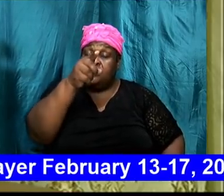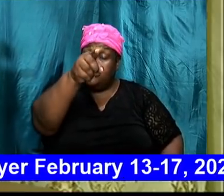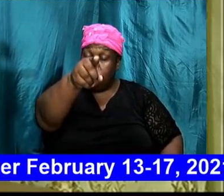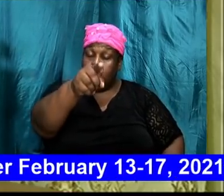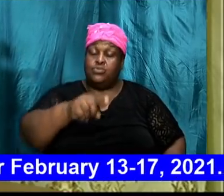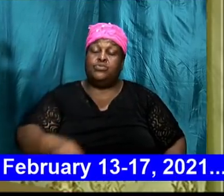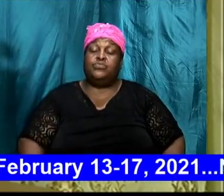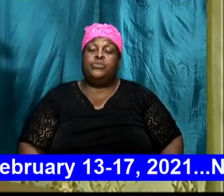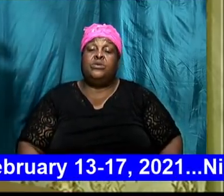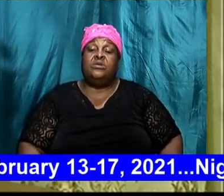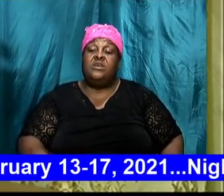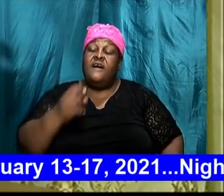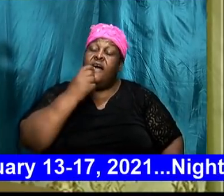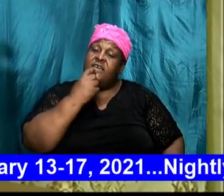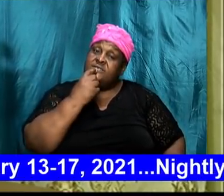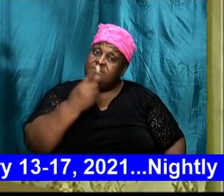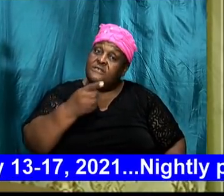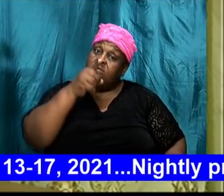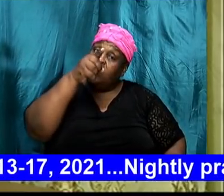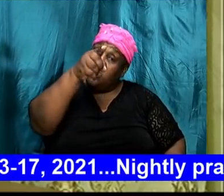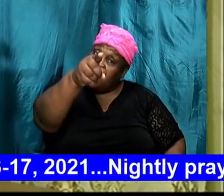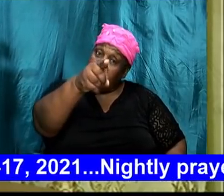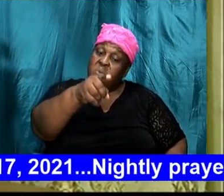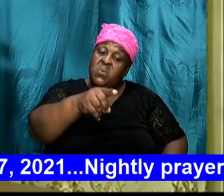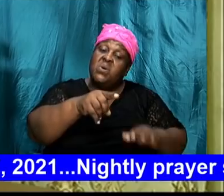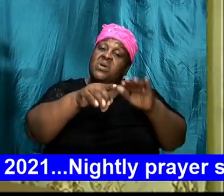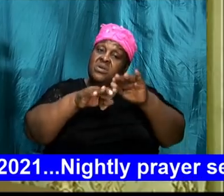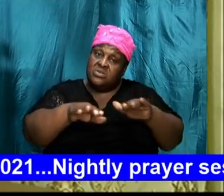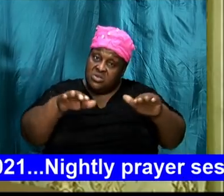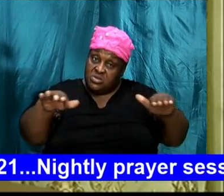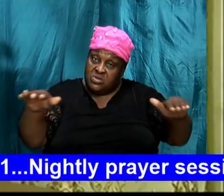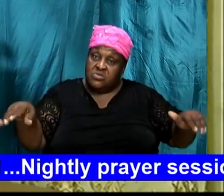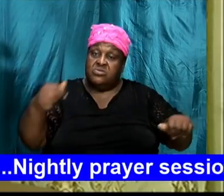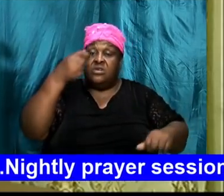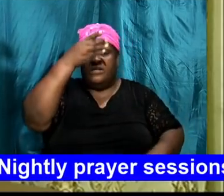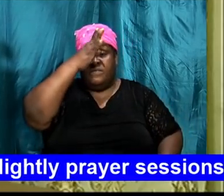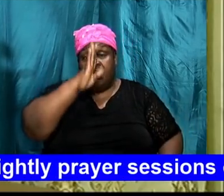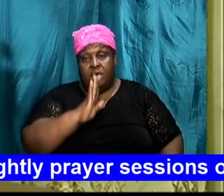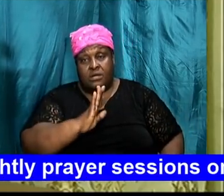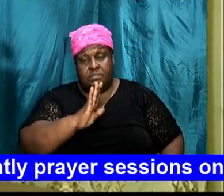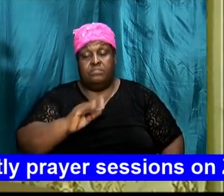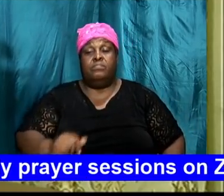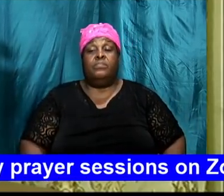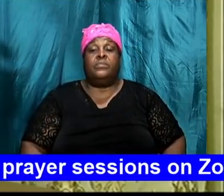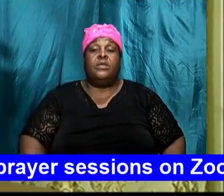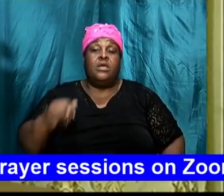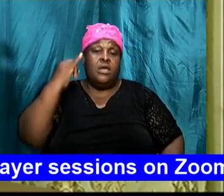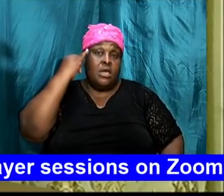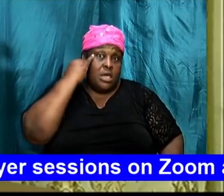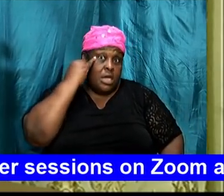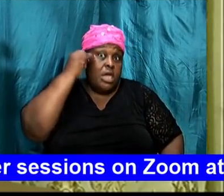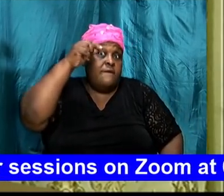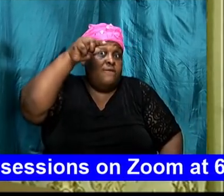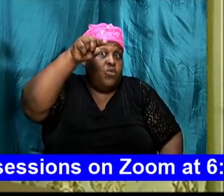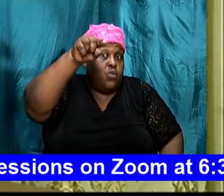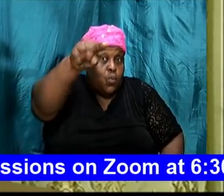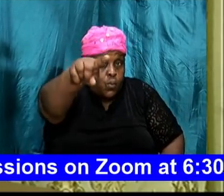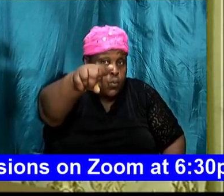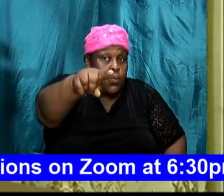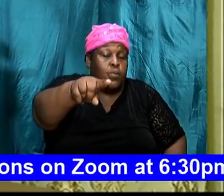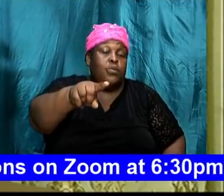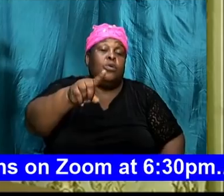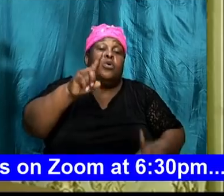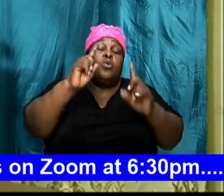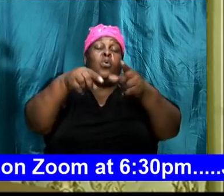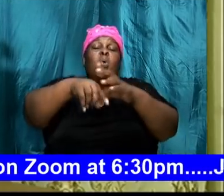I put it to you child of God if you go outside of